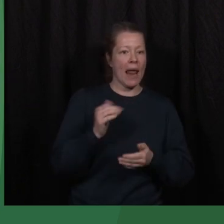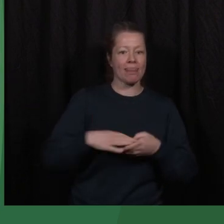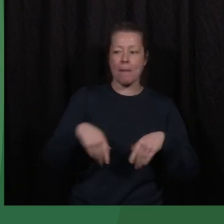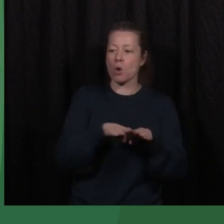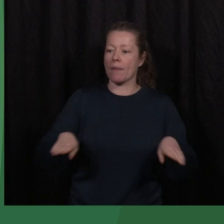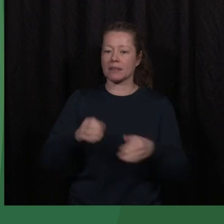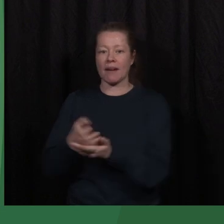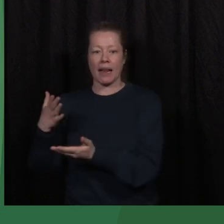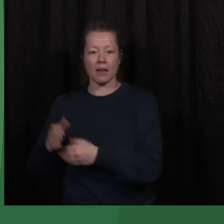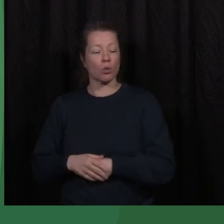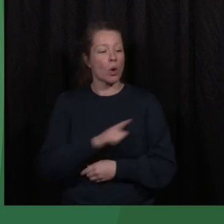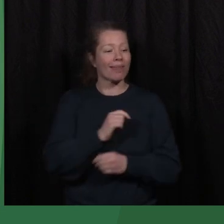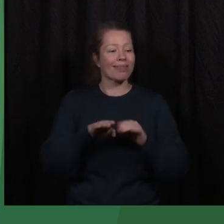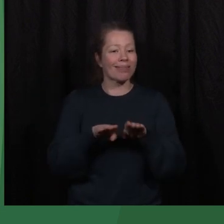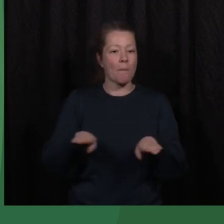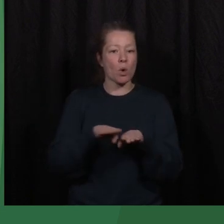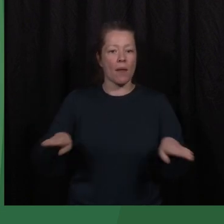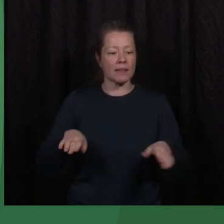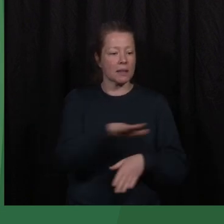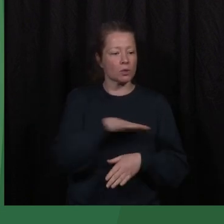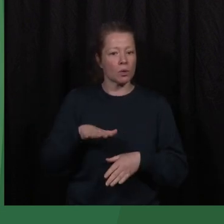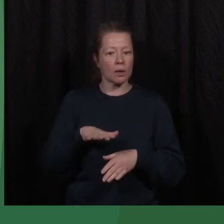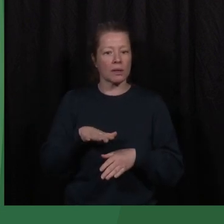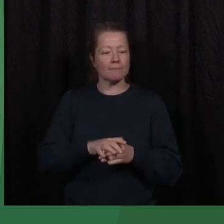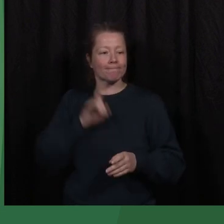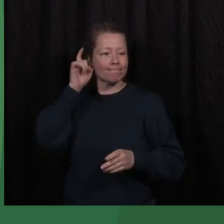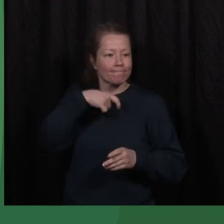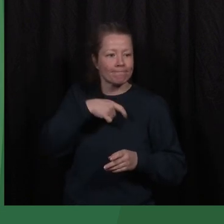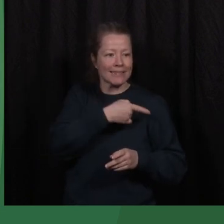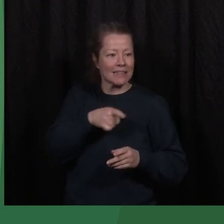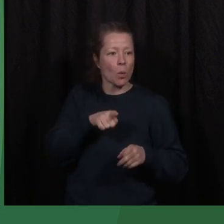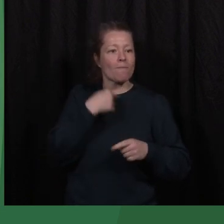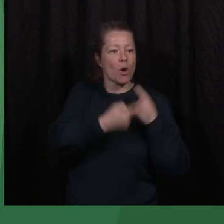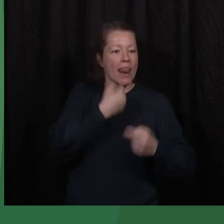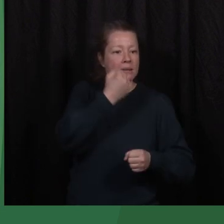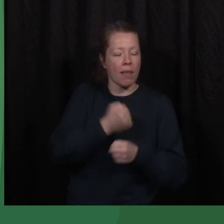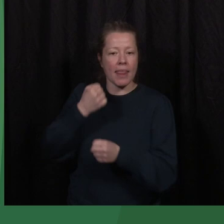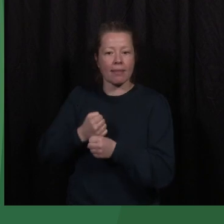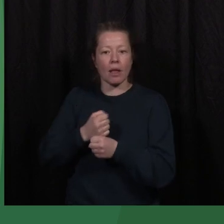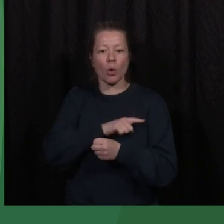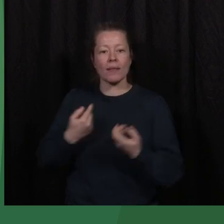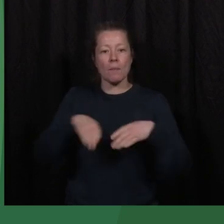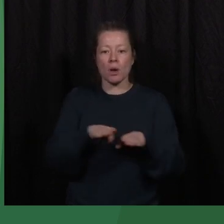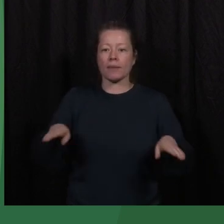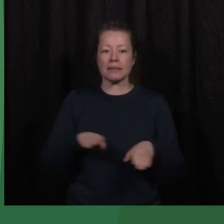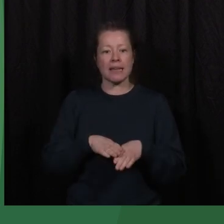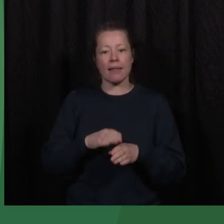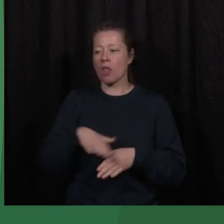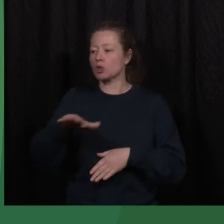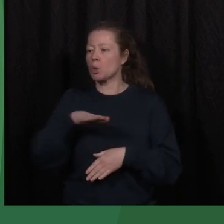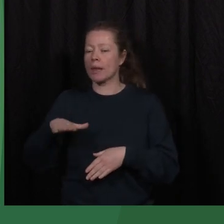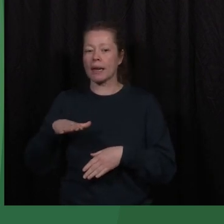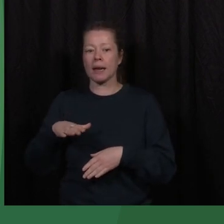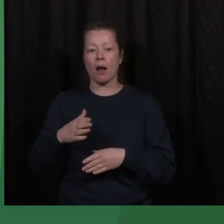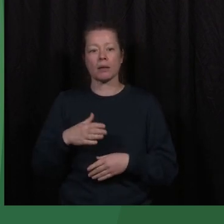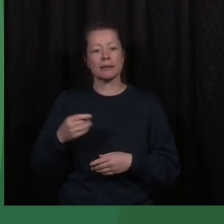When democratic nations betray the truth-tellers, when democratic nations harbor this delusion that stability could come at